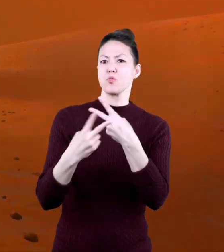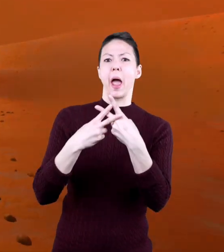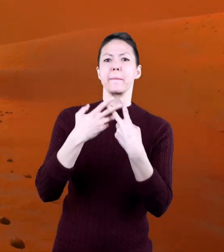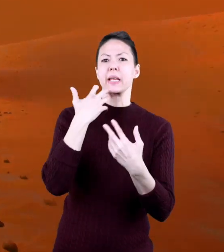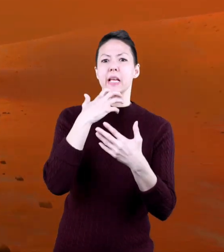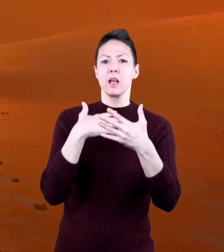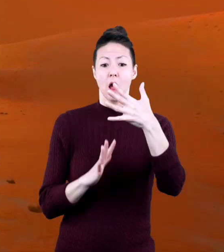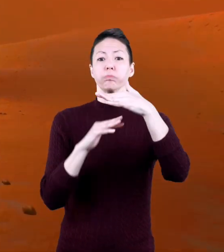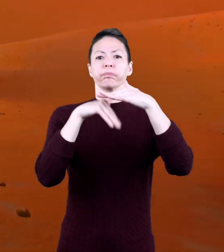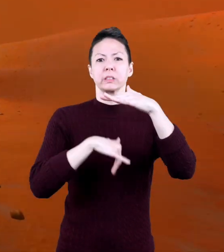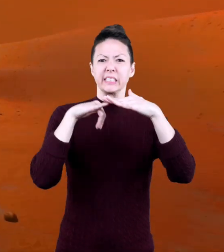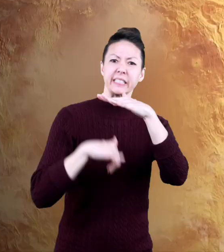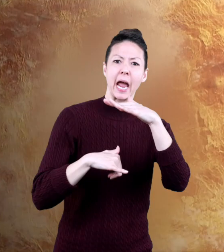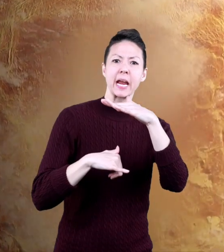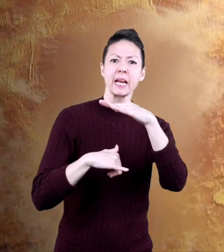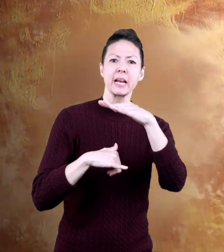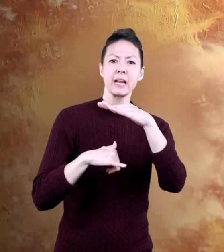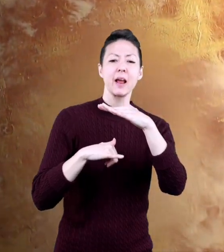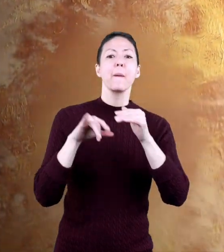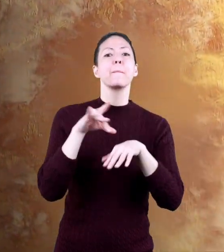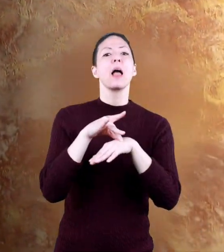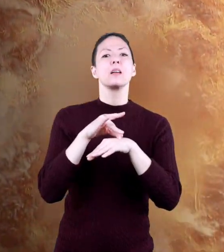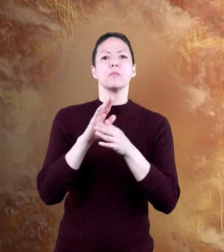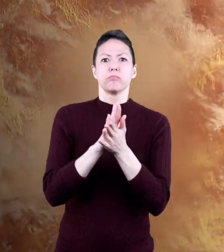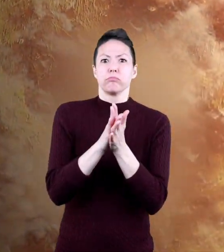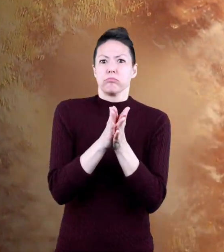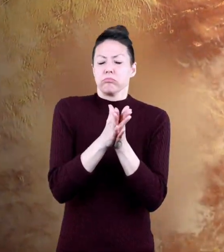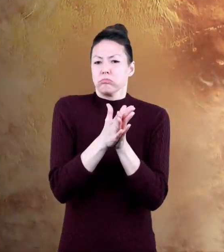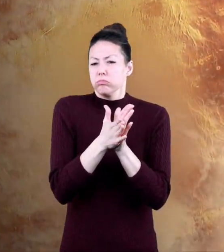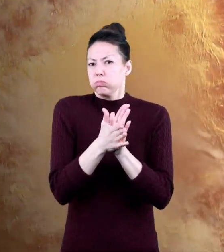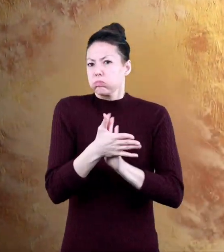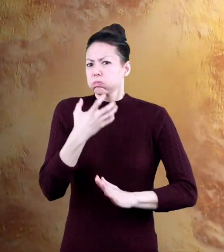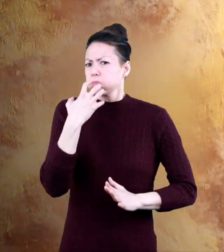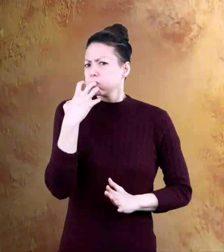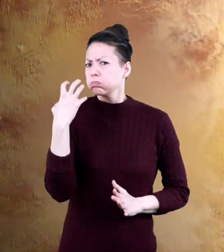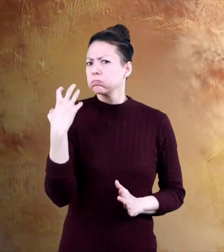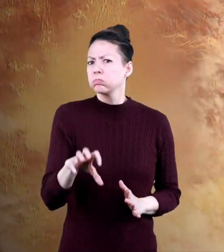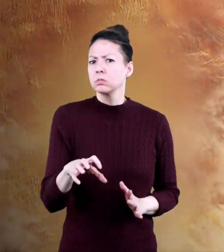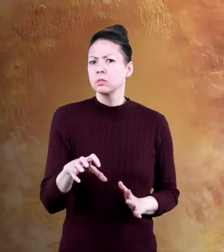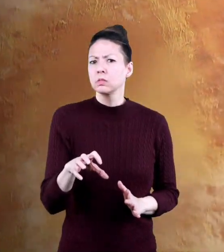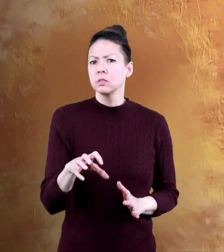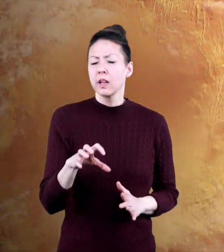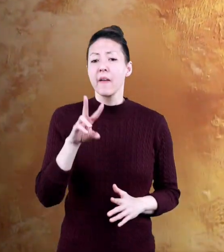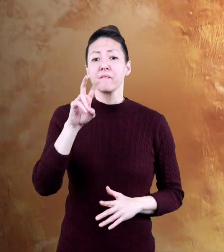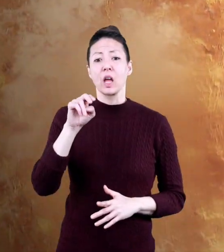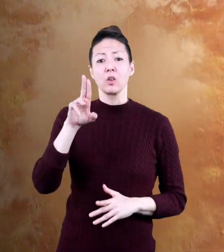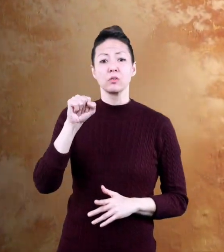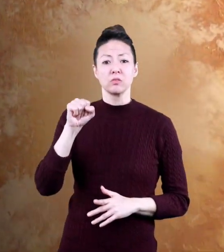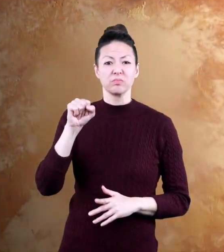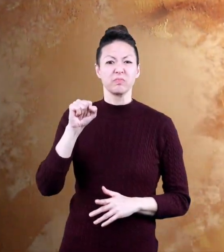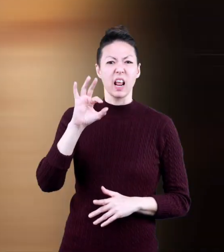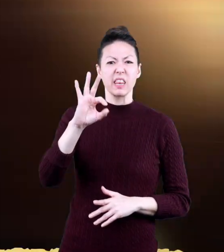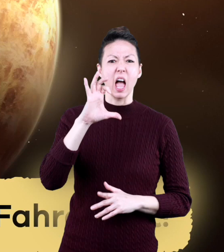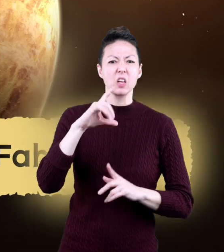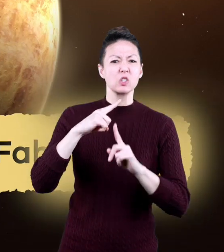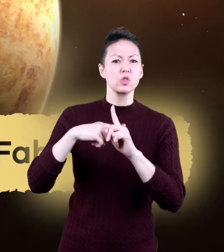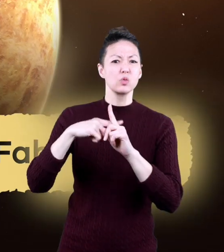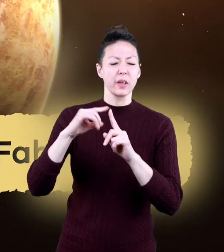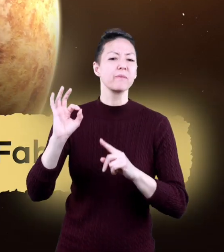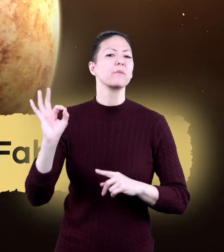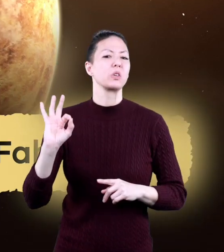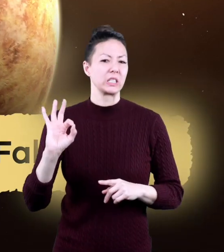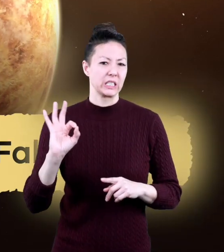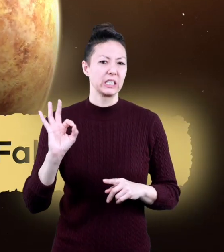atmosphere traps heat from the Sun, so the planet gets extremely hot. Venus is about